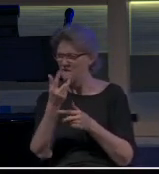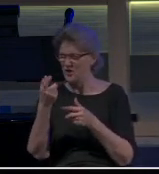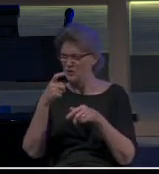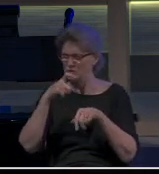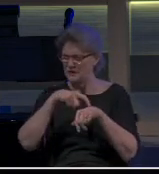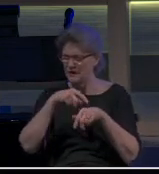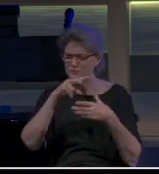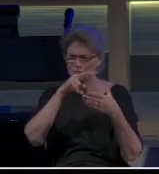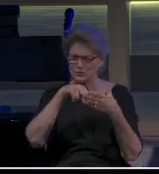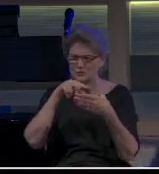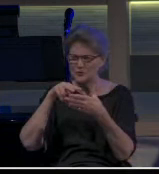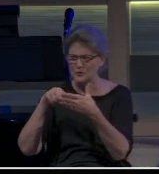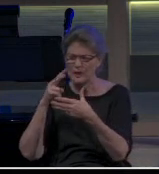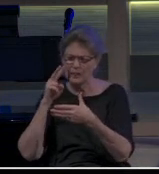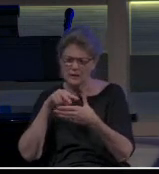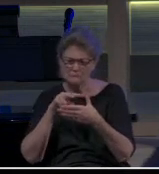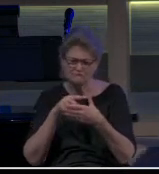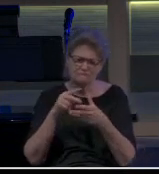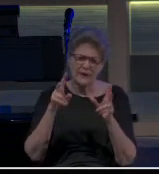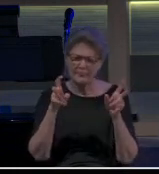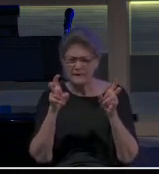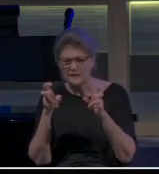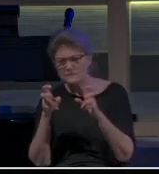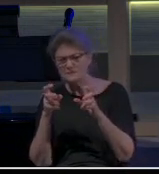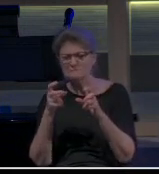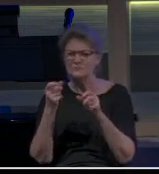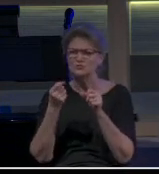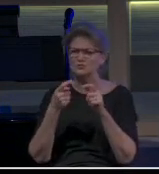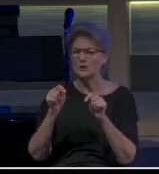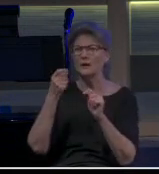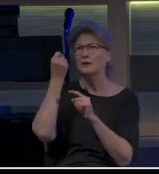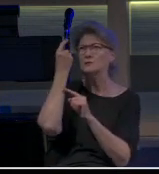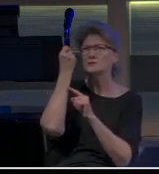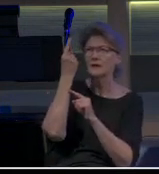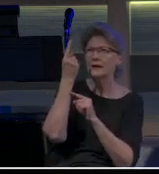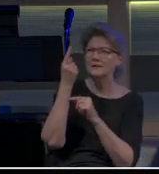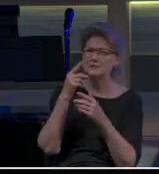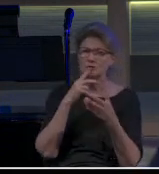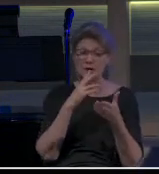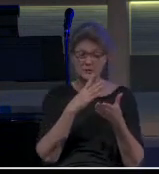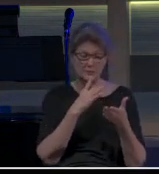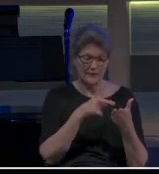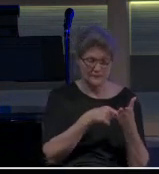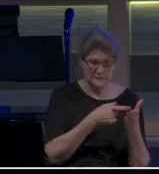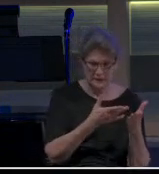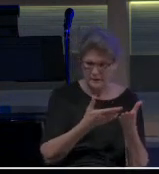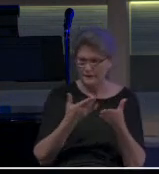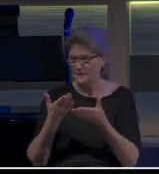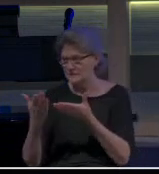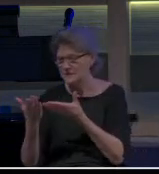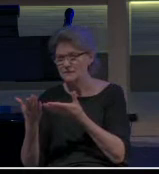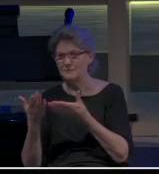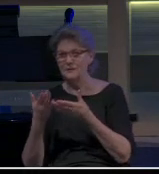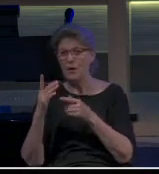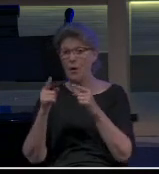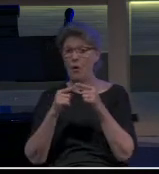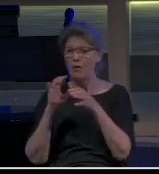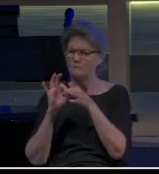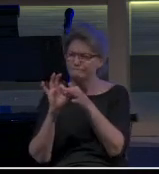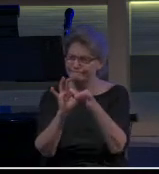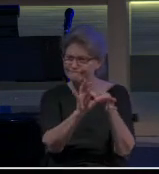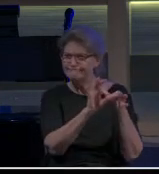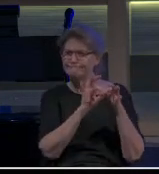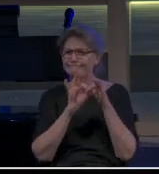themes in it. Trying to get a handle on, okay, well he talks about this here and this here and this here but they all hang together.